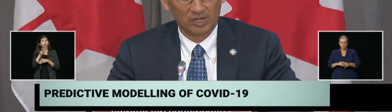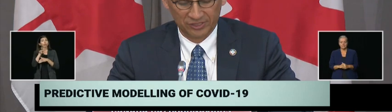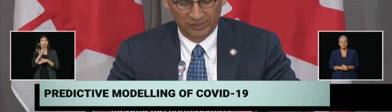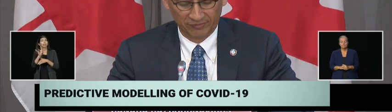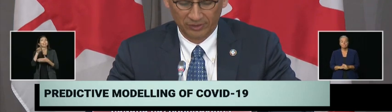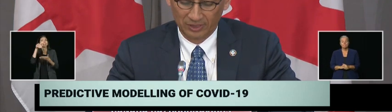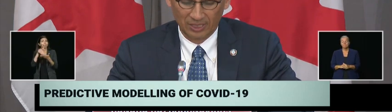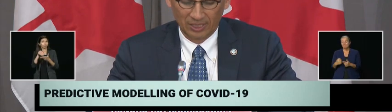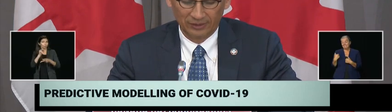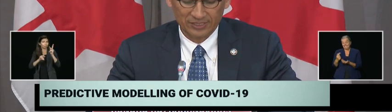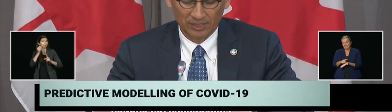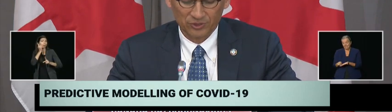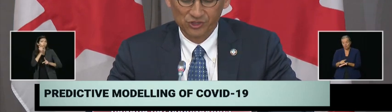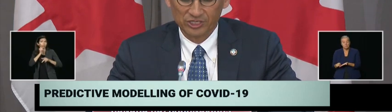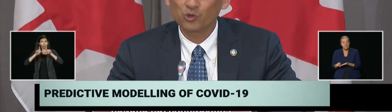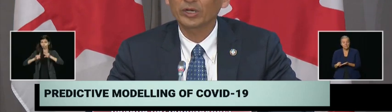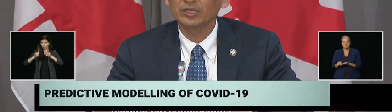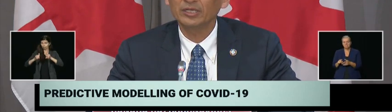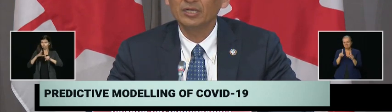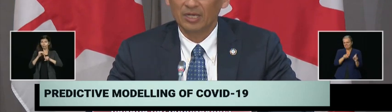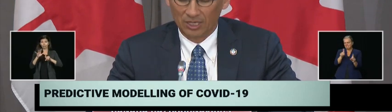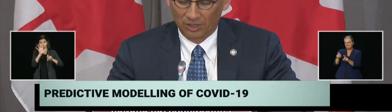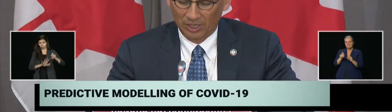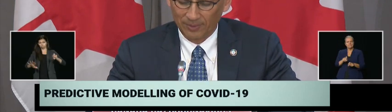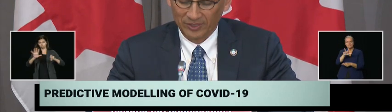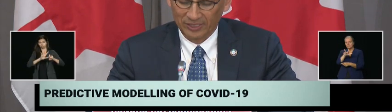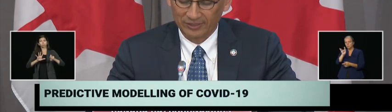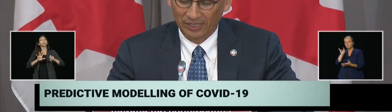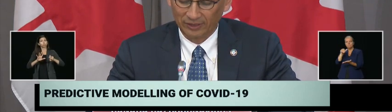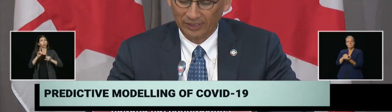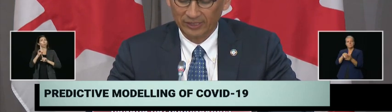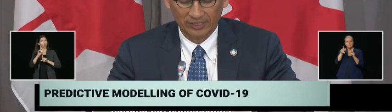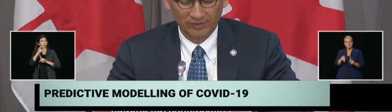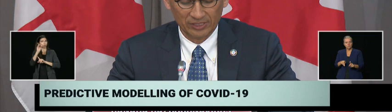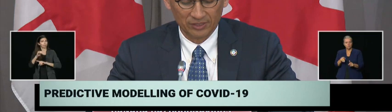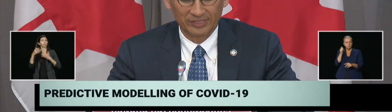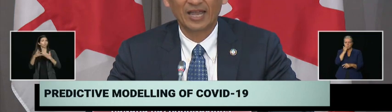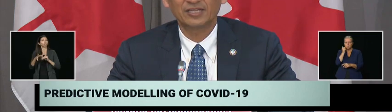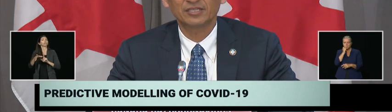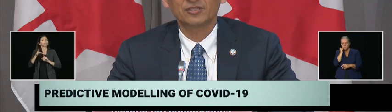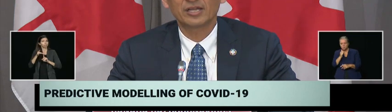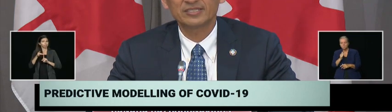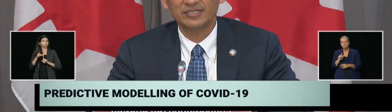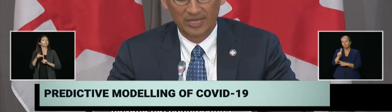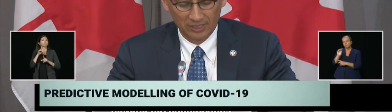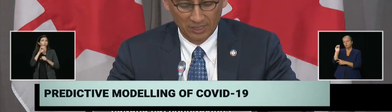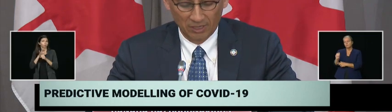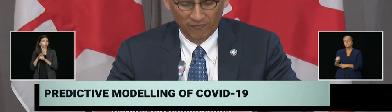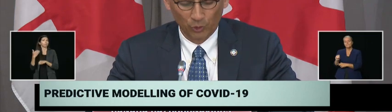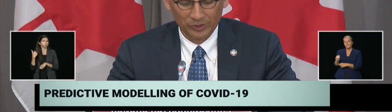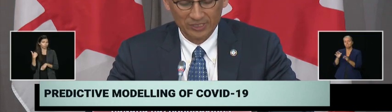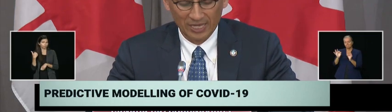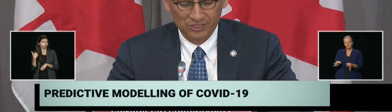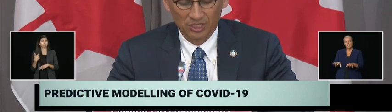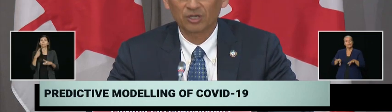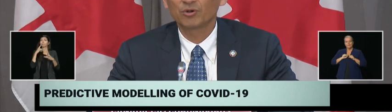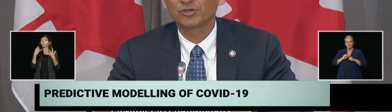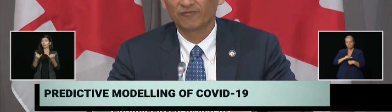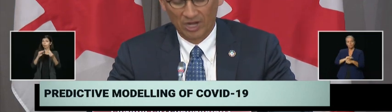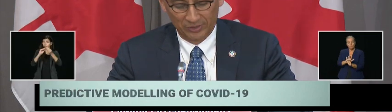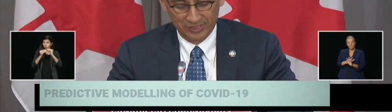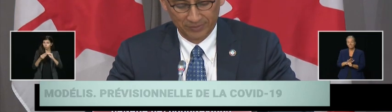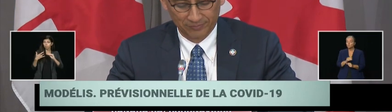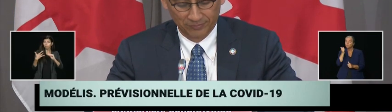testing positive. These numbers change quickly and are updated daily in the evenings on Canada.ca forward slash